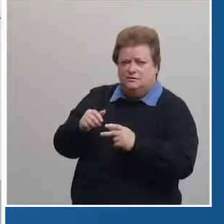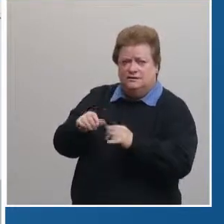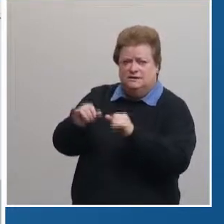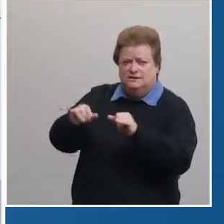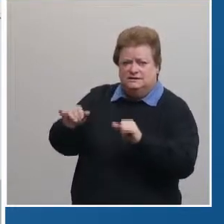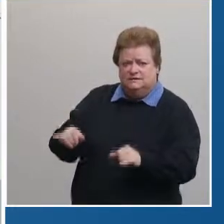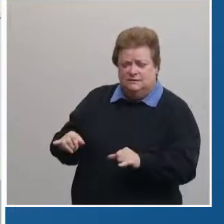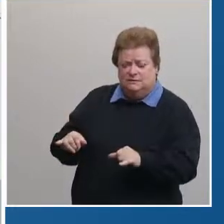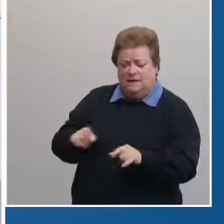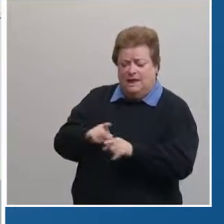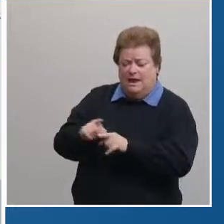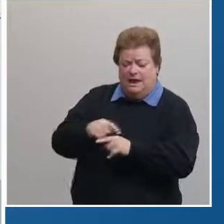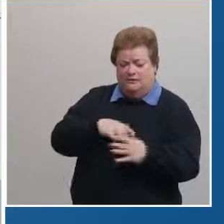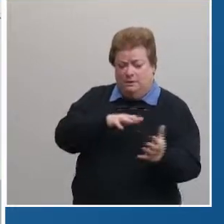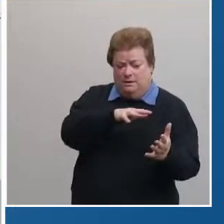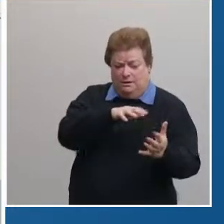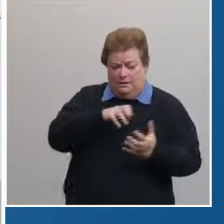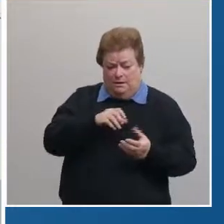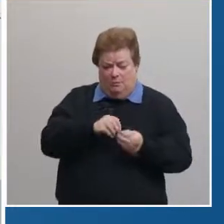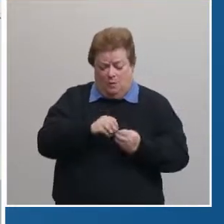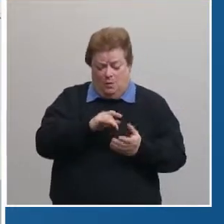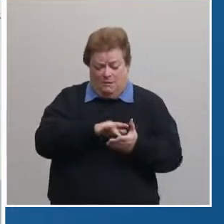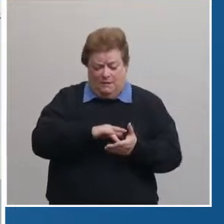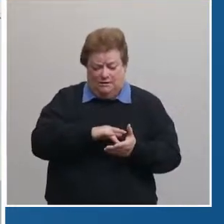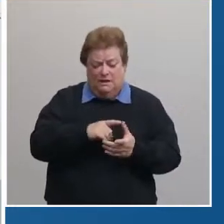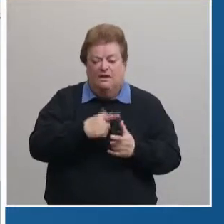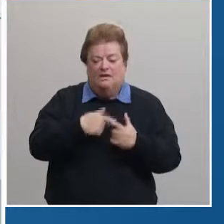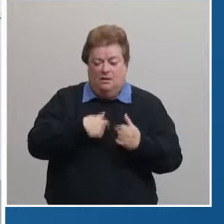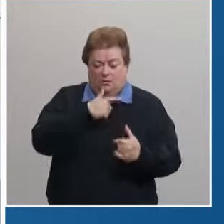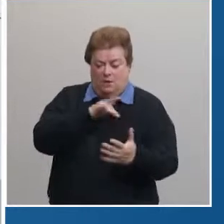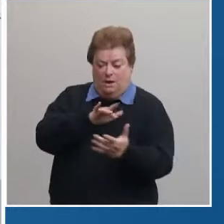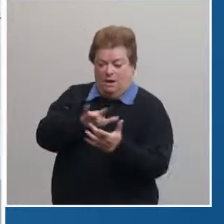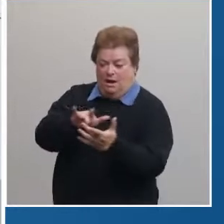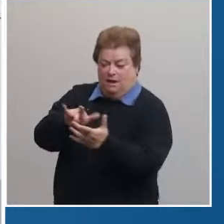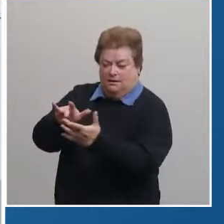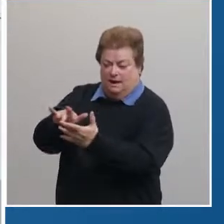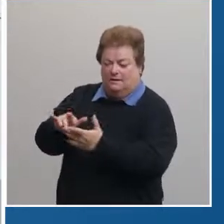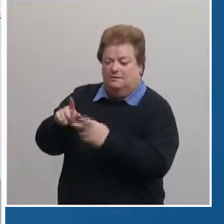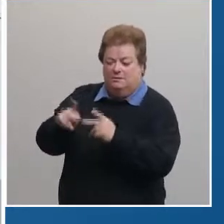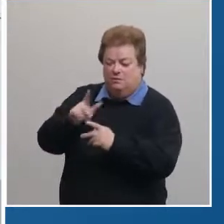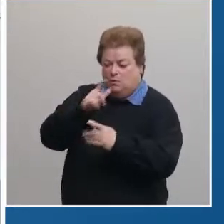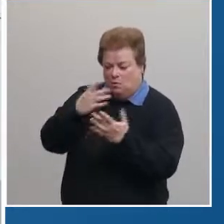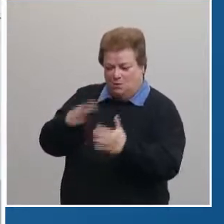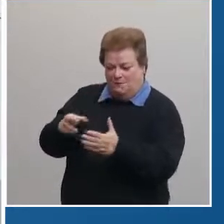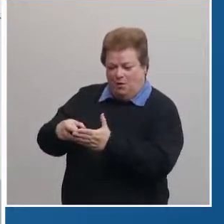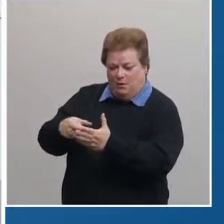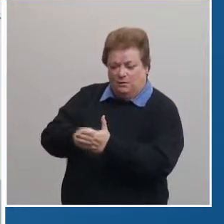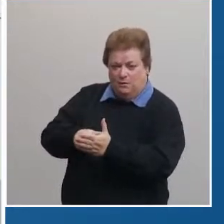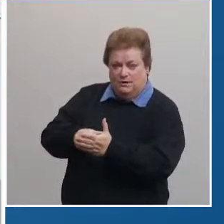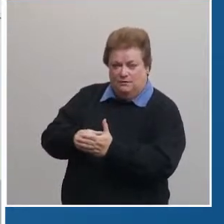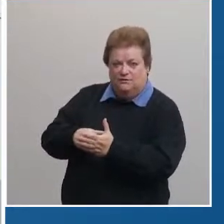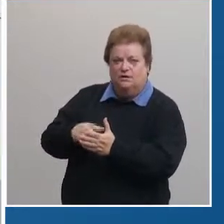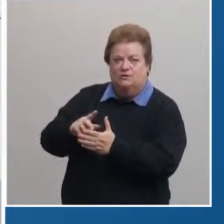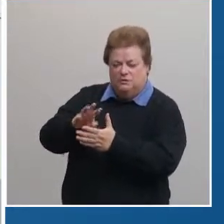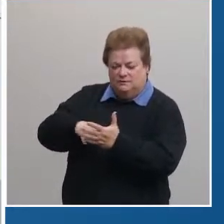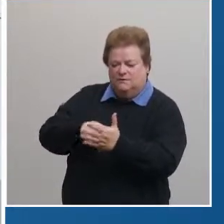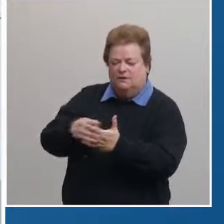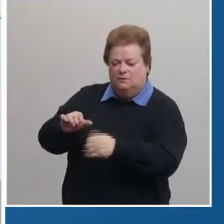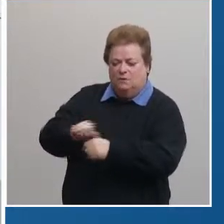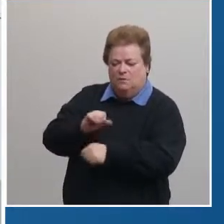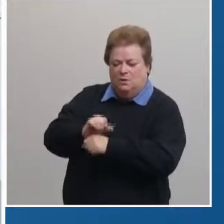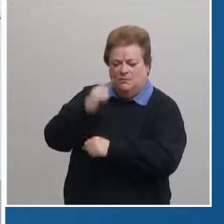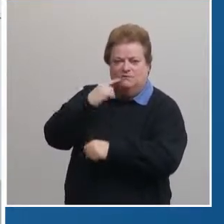vaccine becomes more available we will contact people who are registered to be to schedule an appointment to get vaccinated